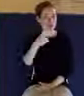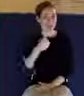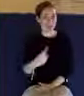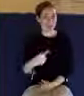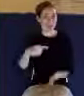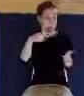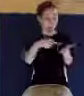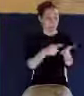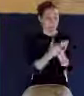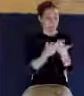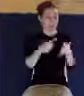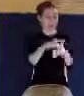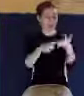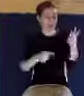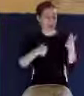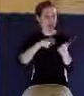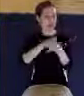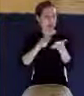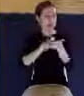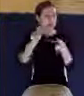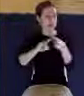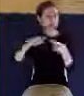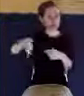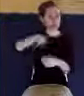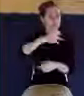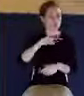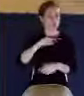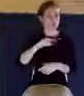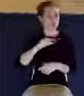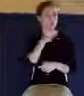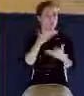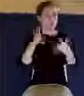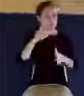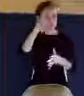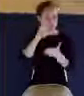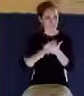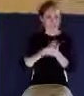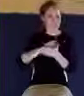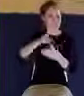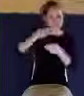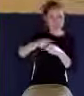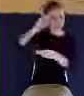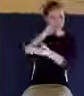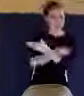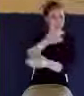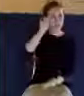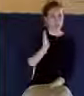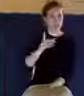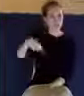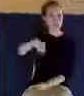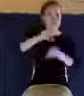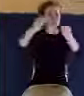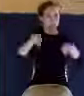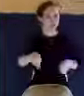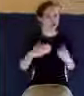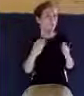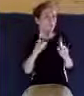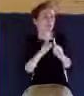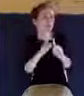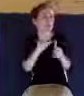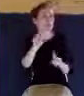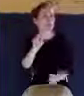that believe on the name of the Son of God, that ye might, what? He wants you to know. That ye might know